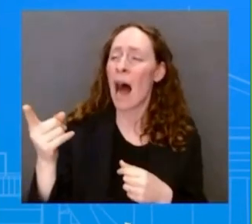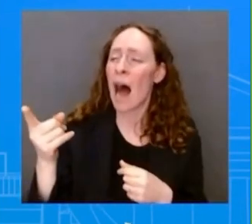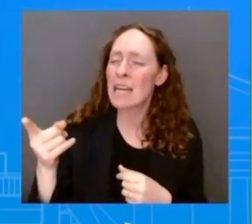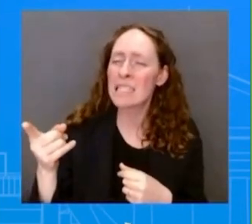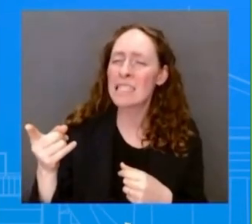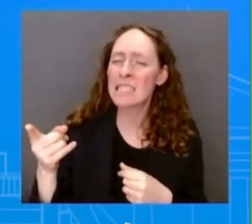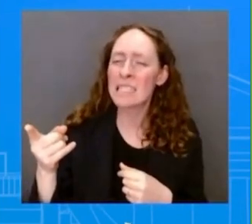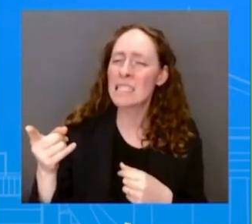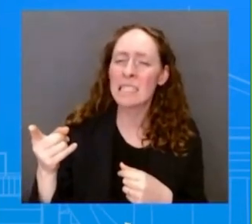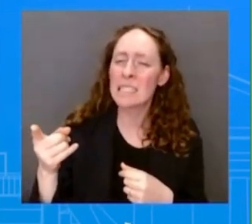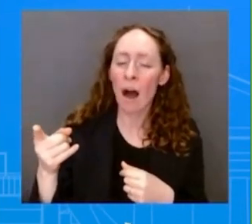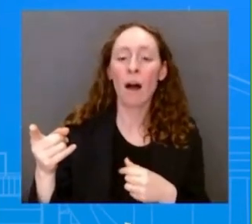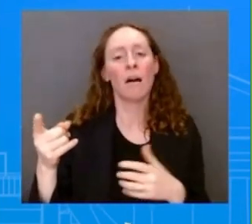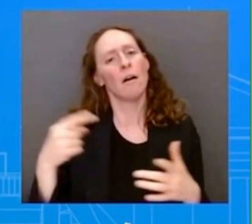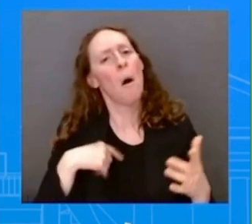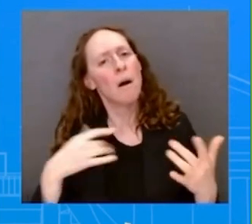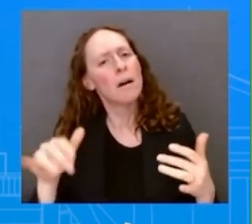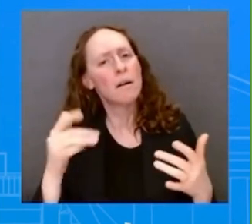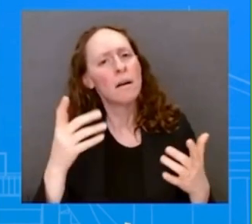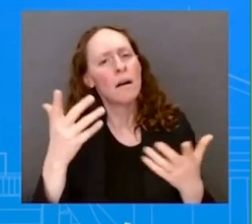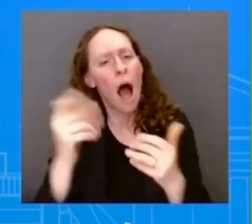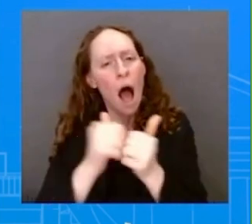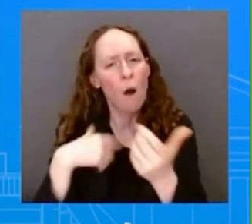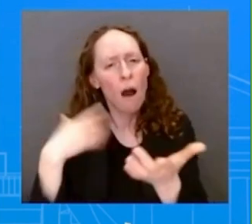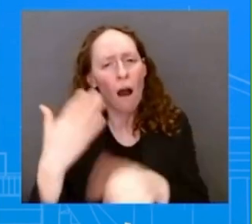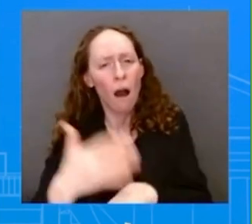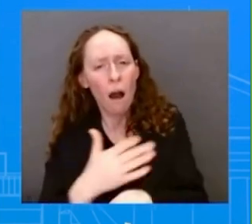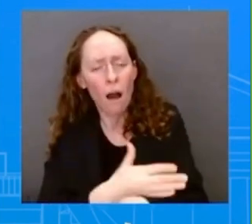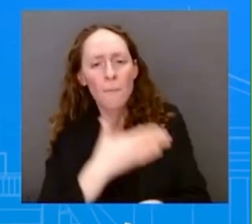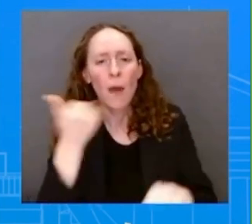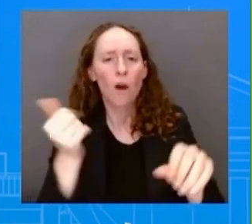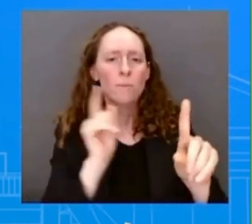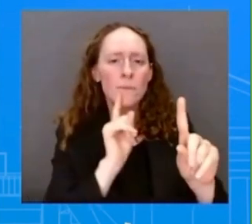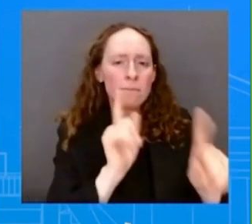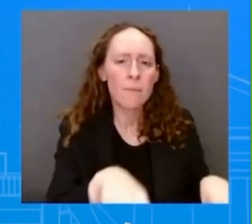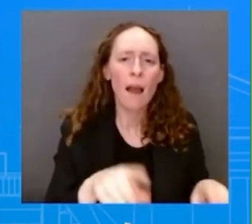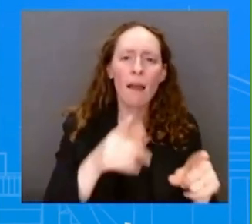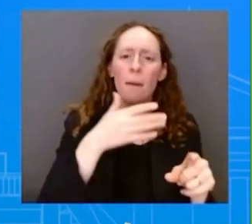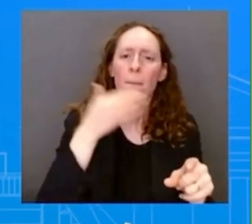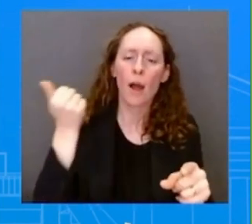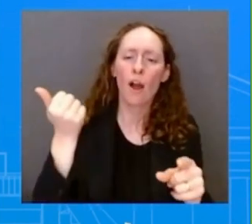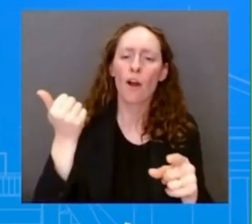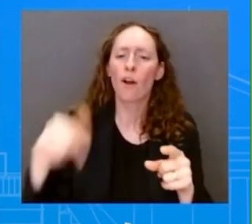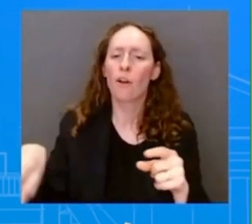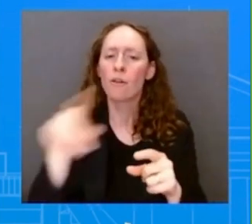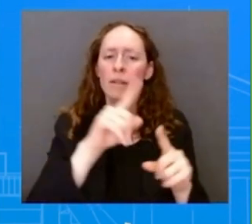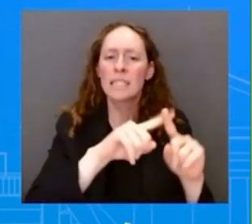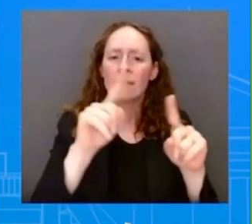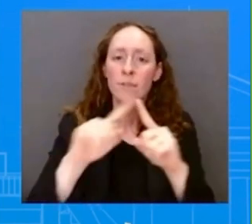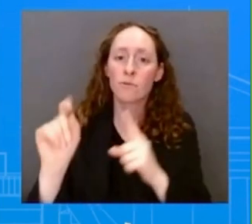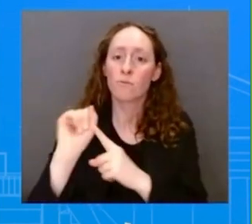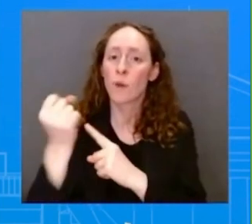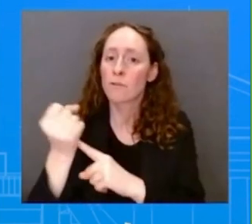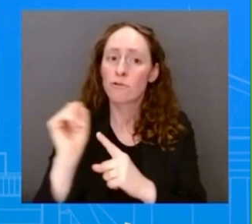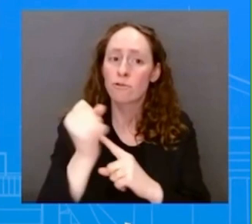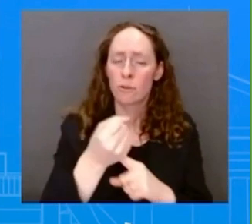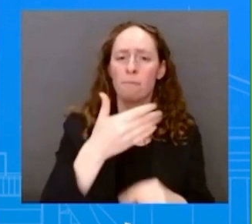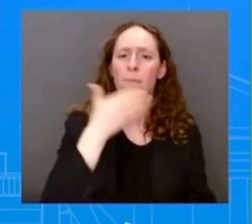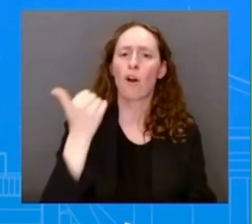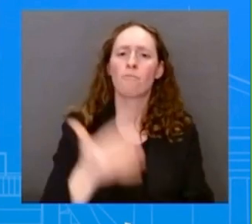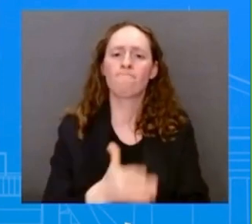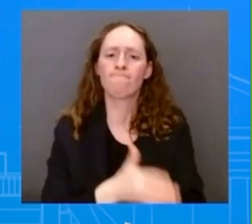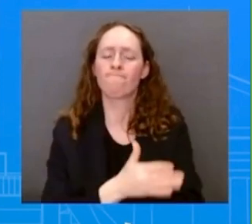improve their democracy and the idea of democracy around the world. It's a very much a working summit. We have, we have to move on. Go ahead.